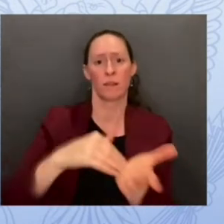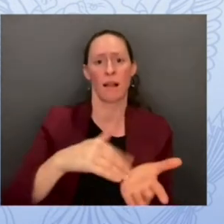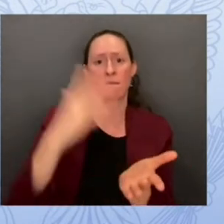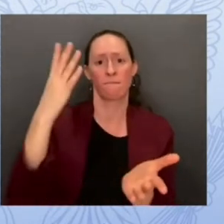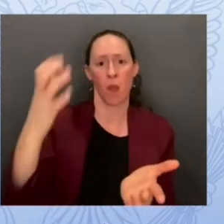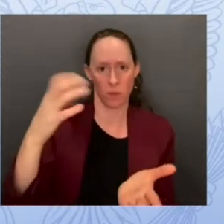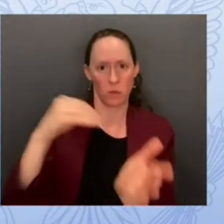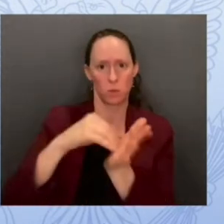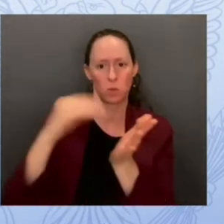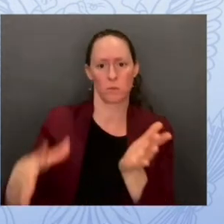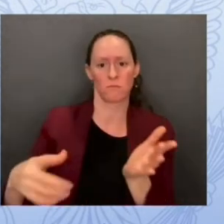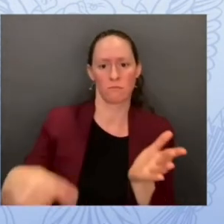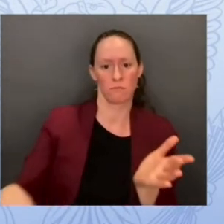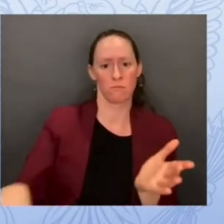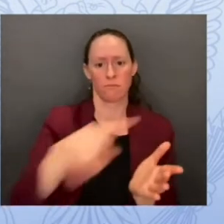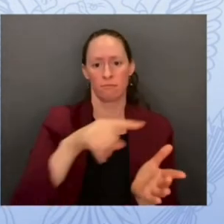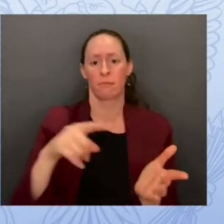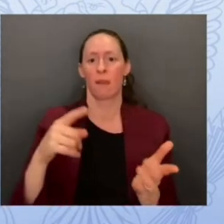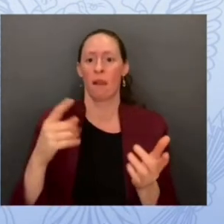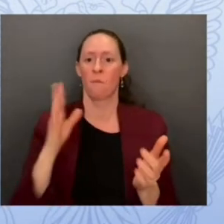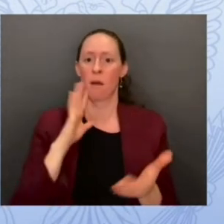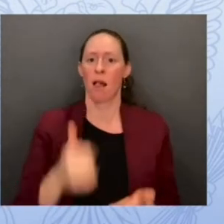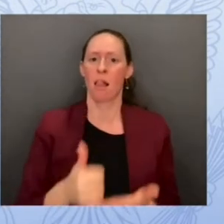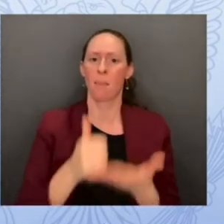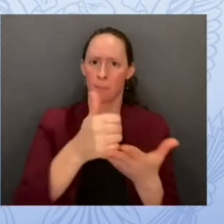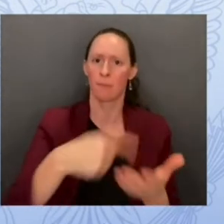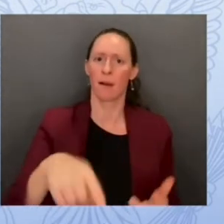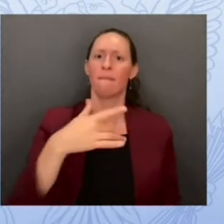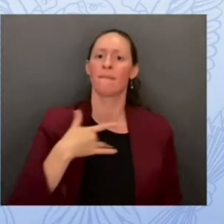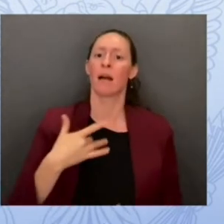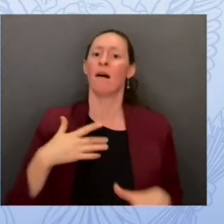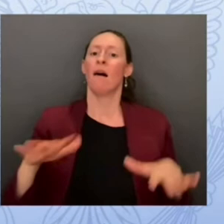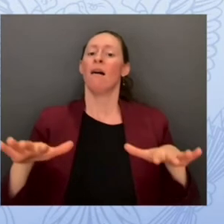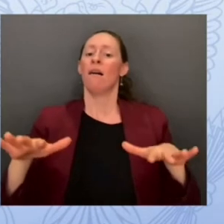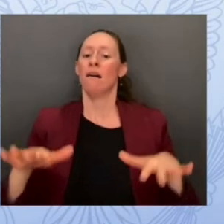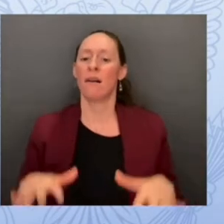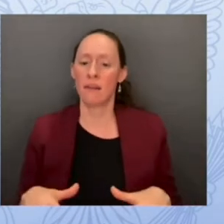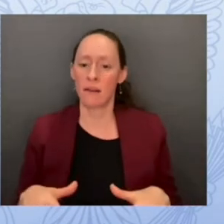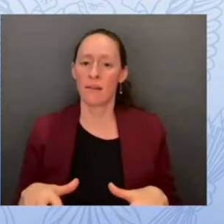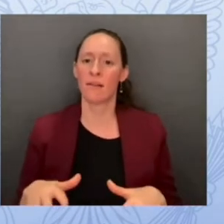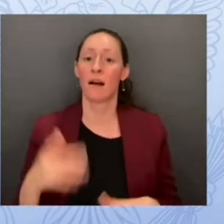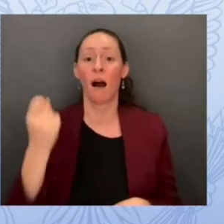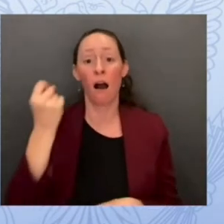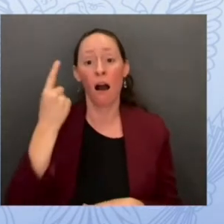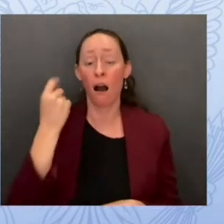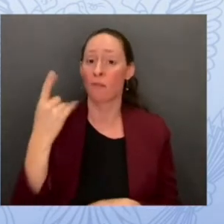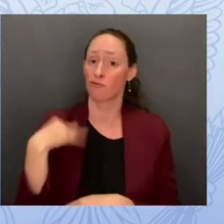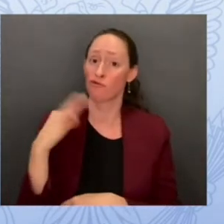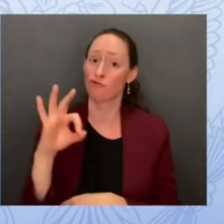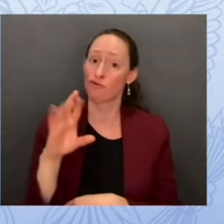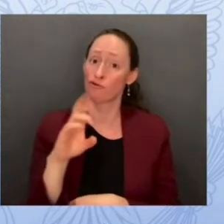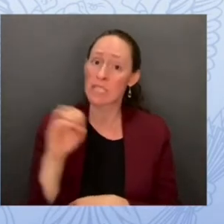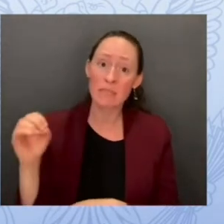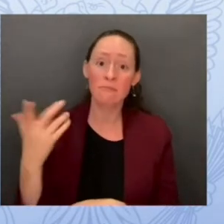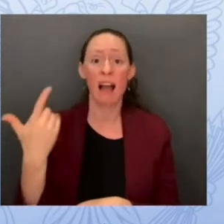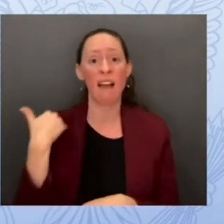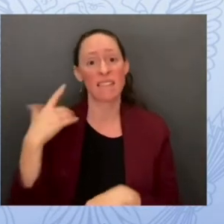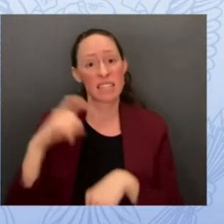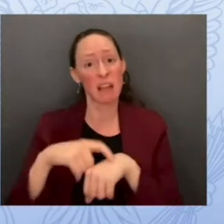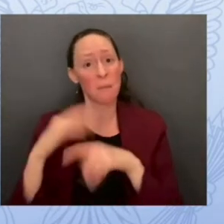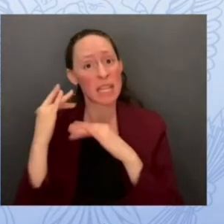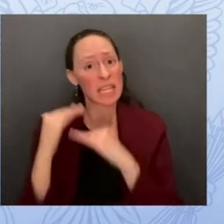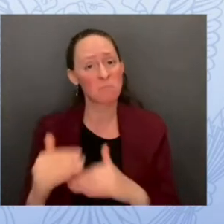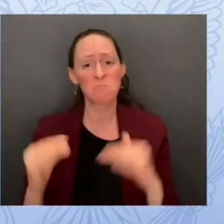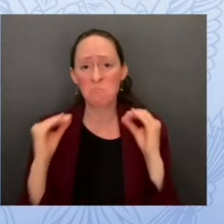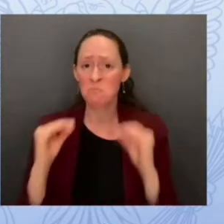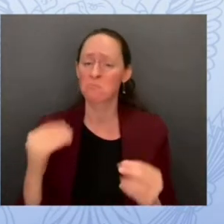services for free with no time limit there's no catch and no underlying obligations um so that is